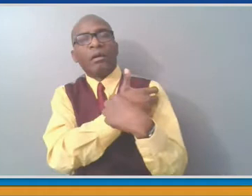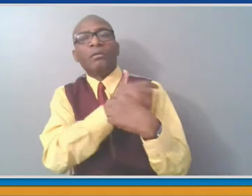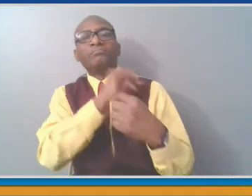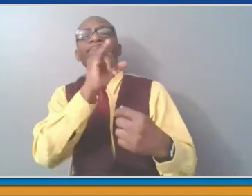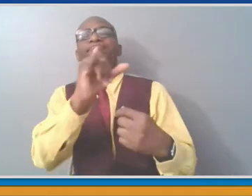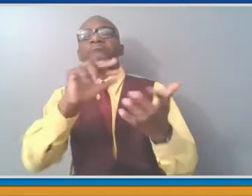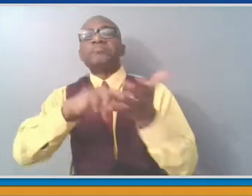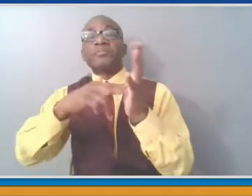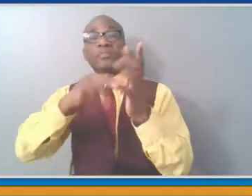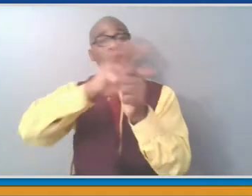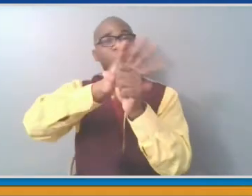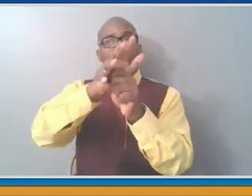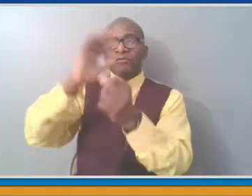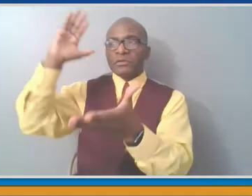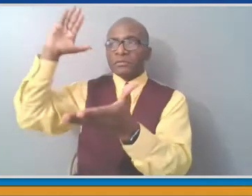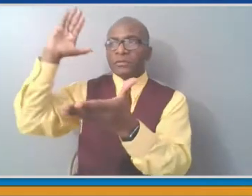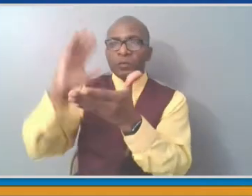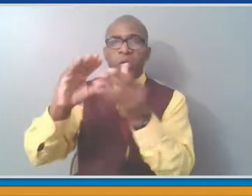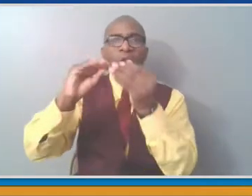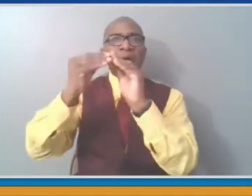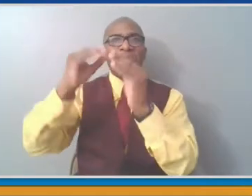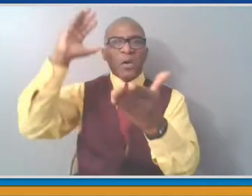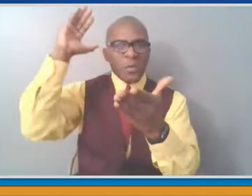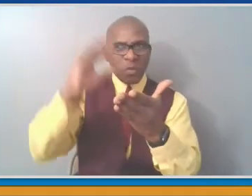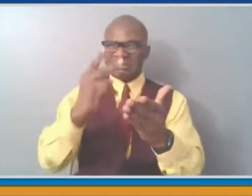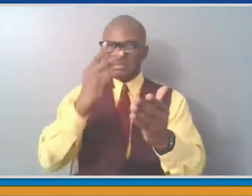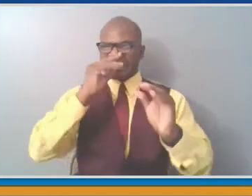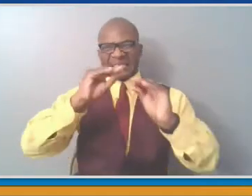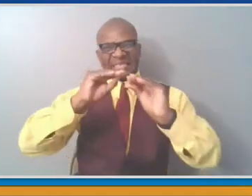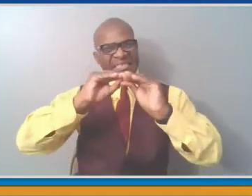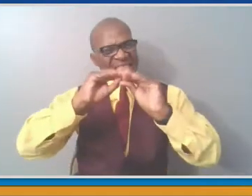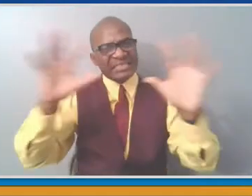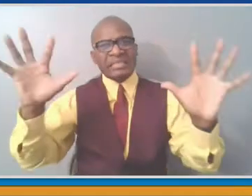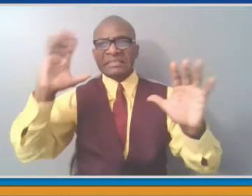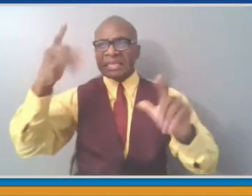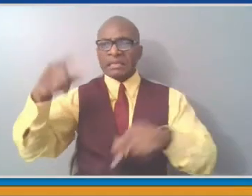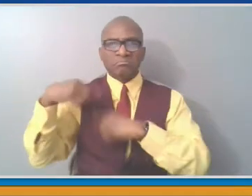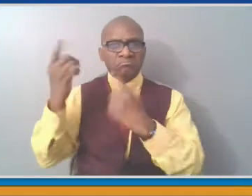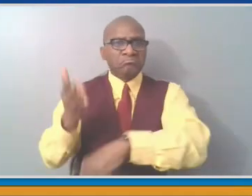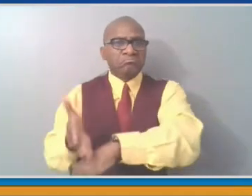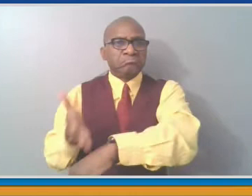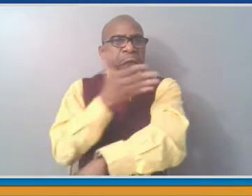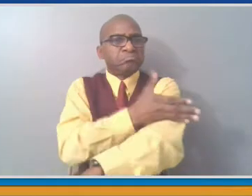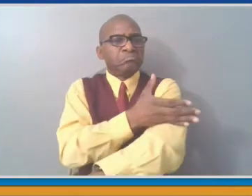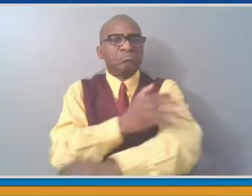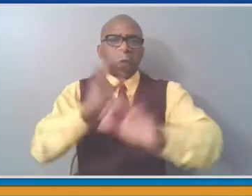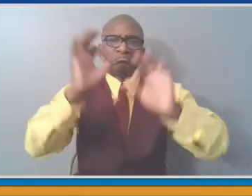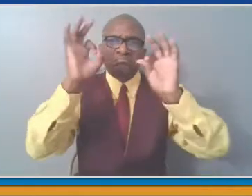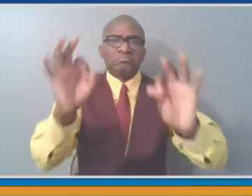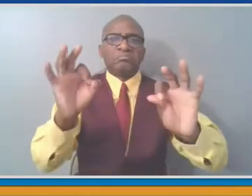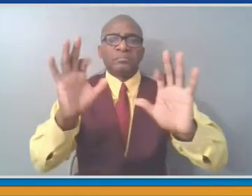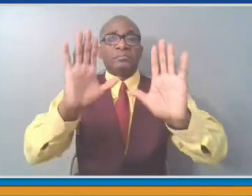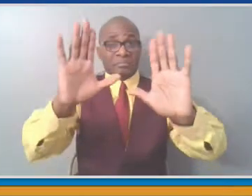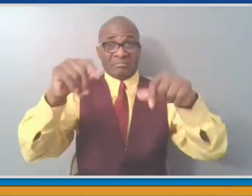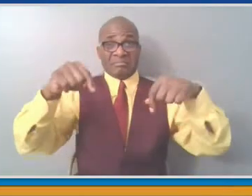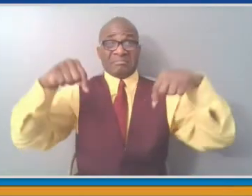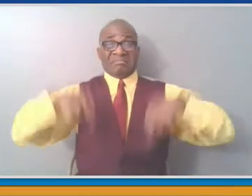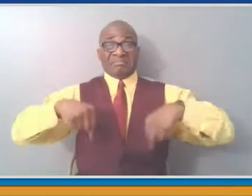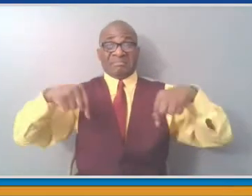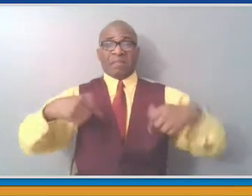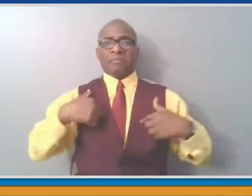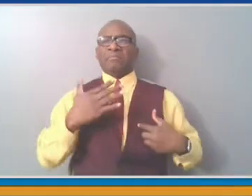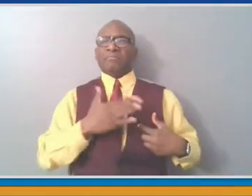by. We're glad that our local hospital, Montevideo, New Rochelle has had its vaccination privileges restored. There are multiple